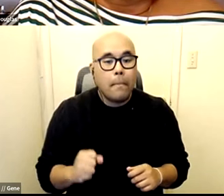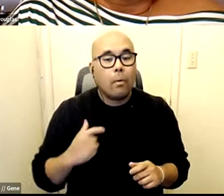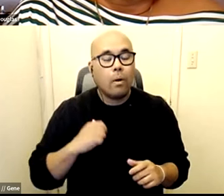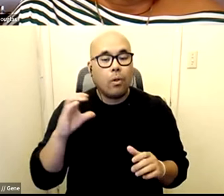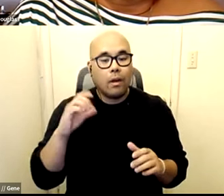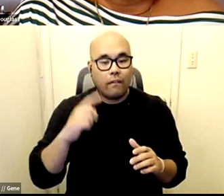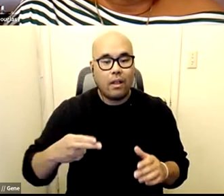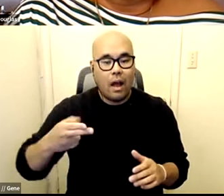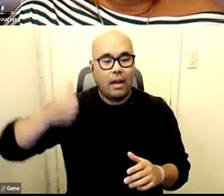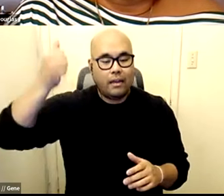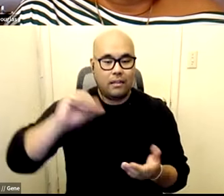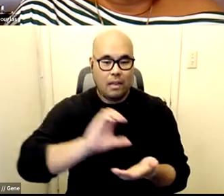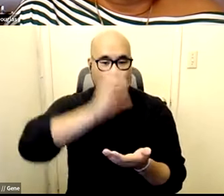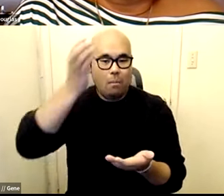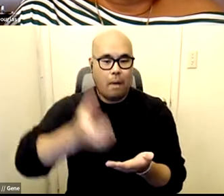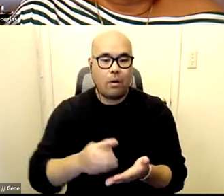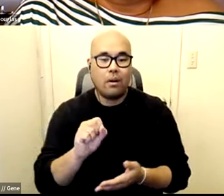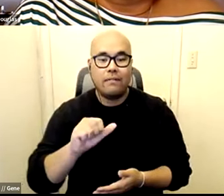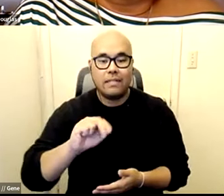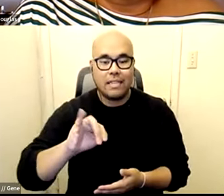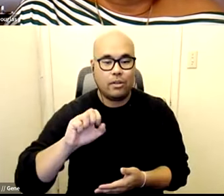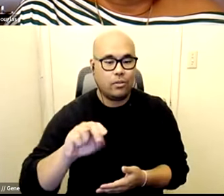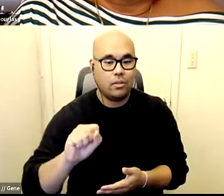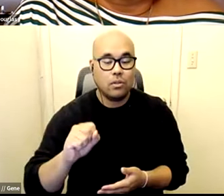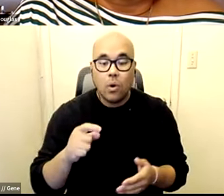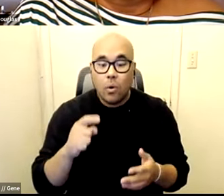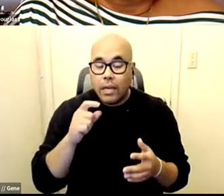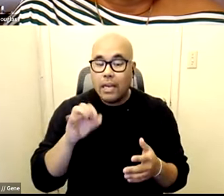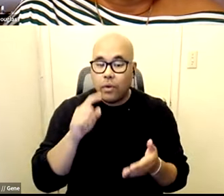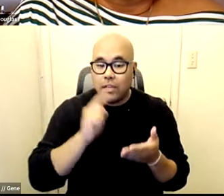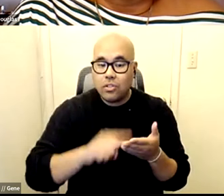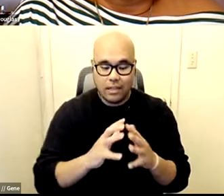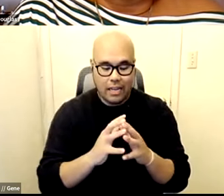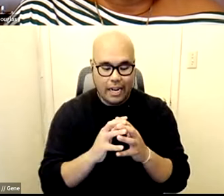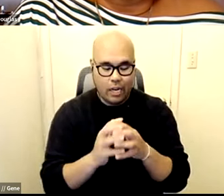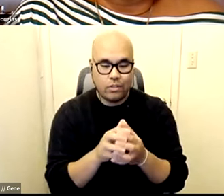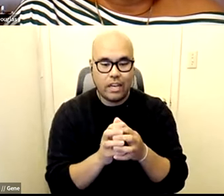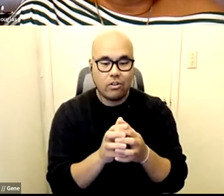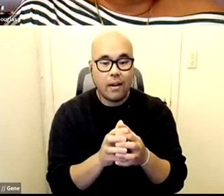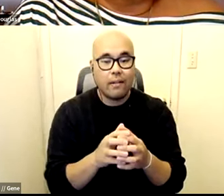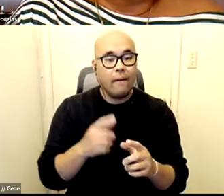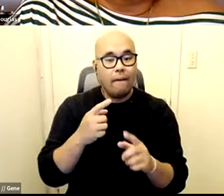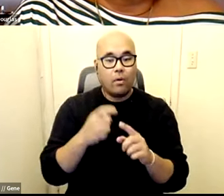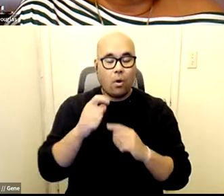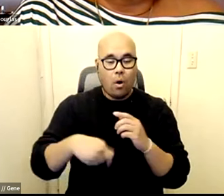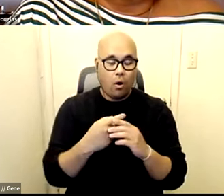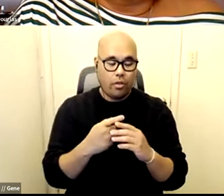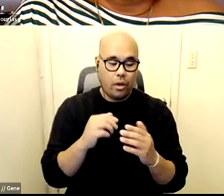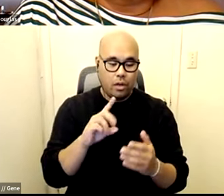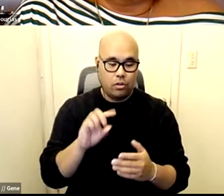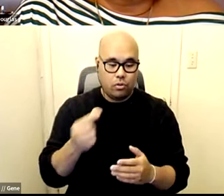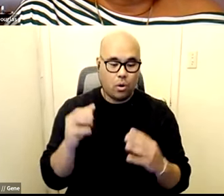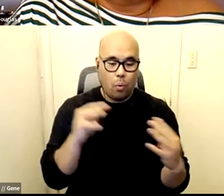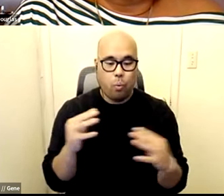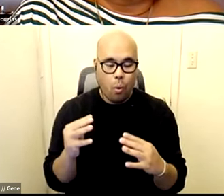highest number of sanctions. So when we look at the intersectionality between the drug war and housing,